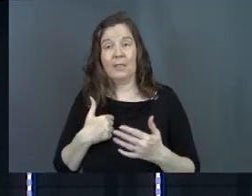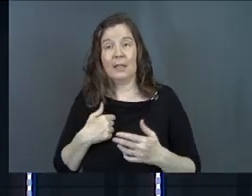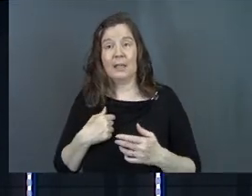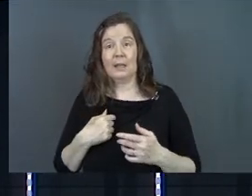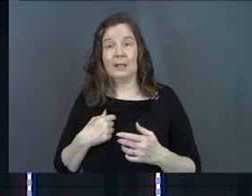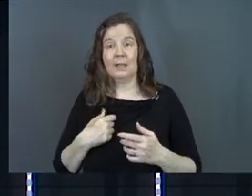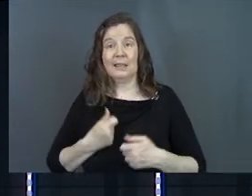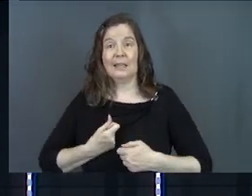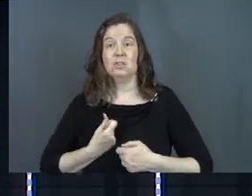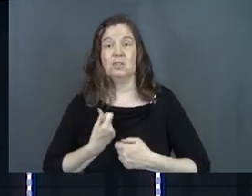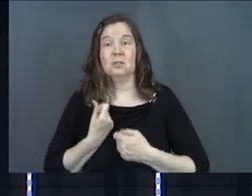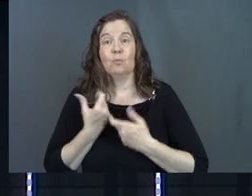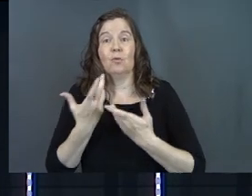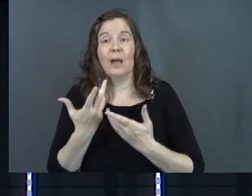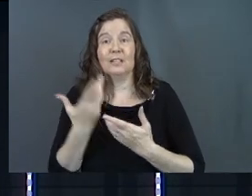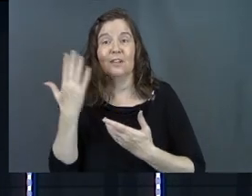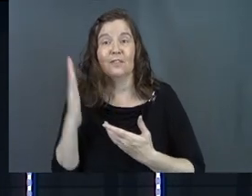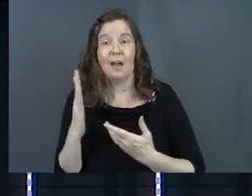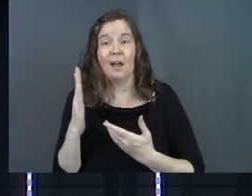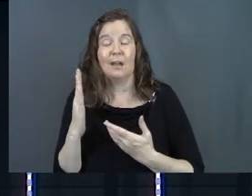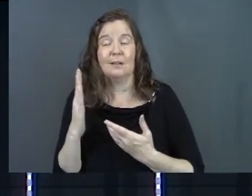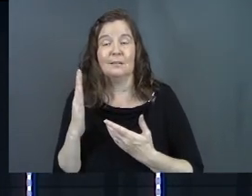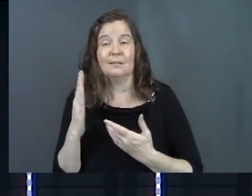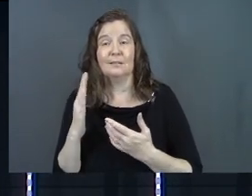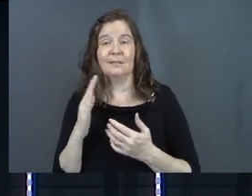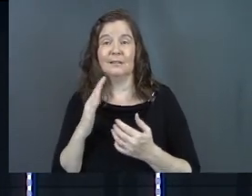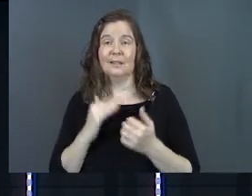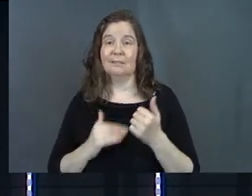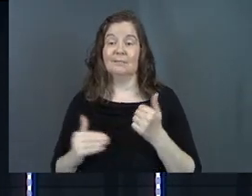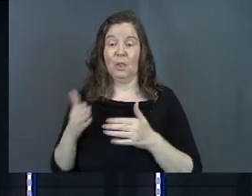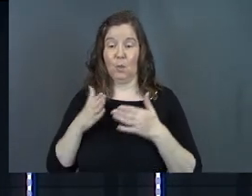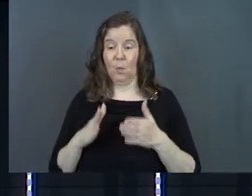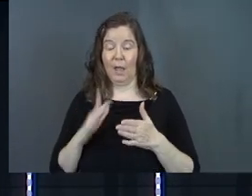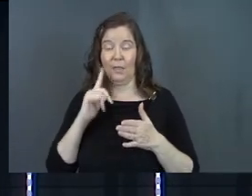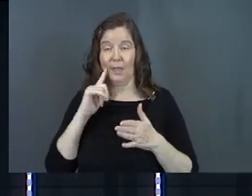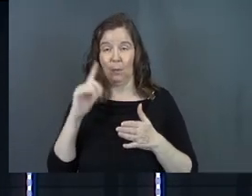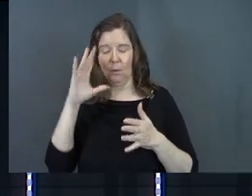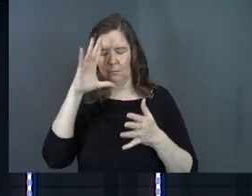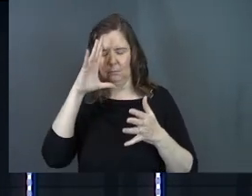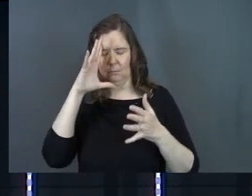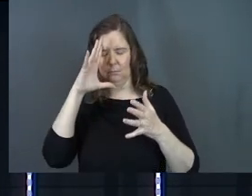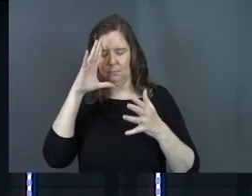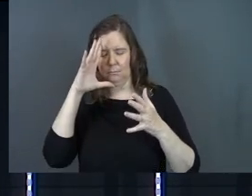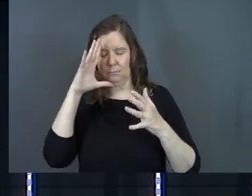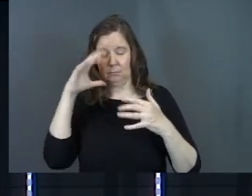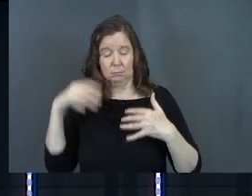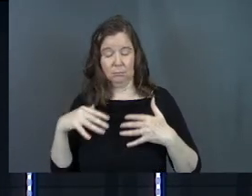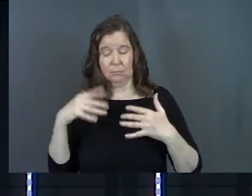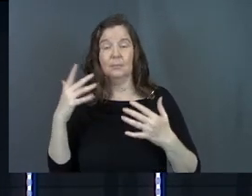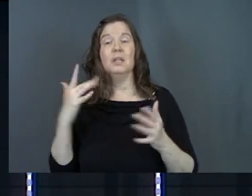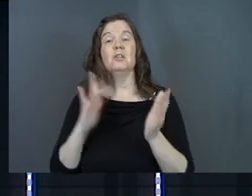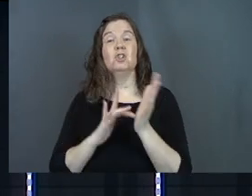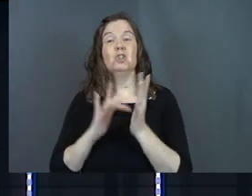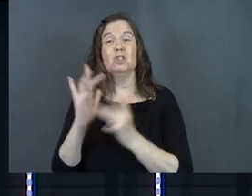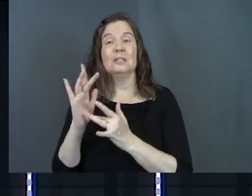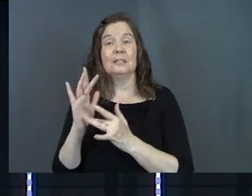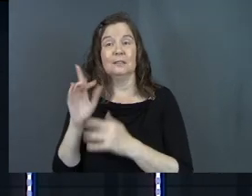expression of God is supernaturally in a way that's going to kind of break your brain today. It's Jesus.